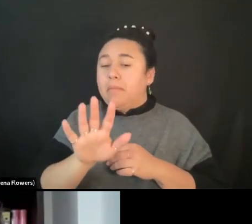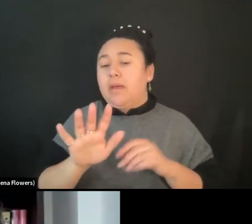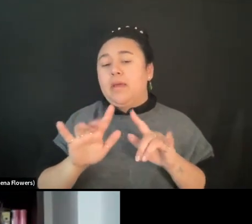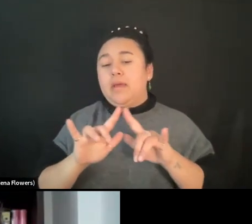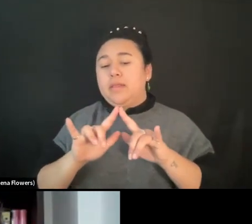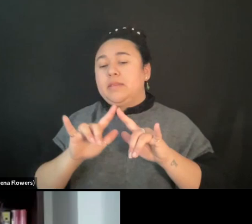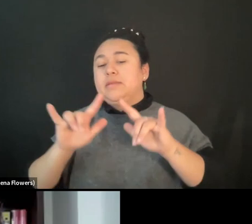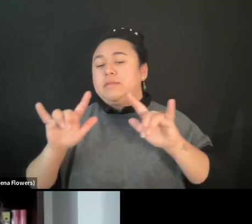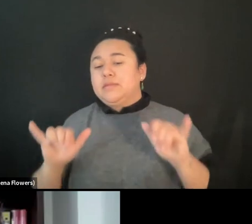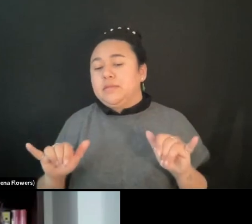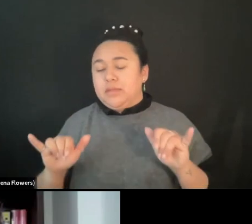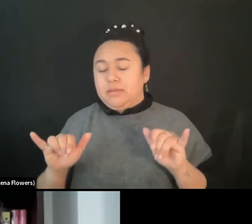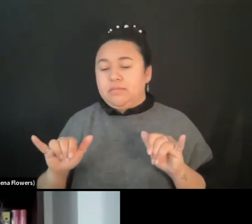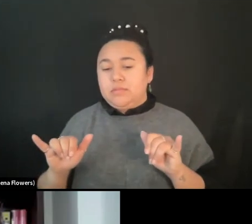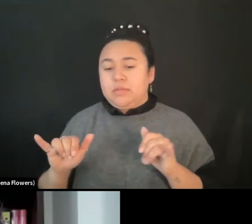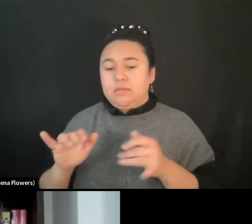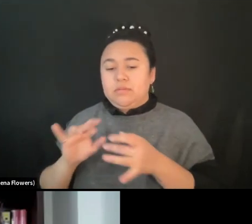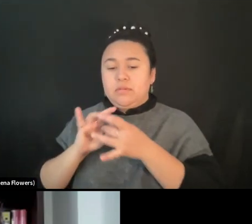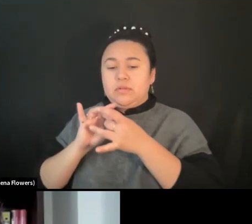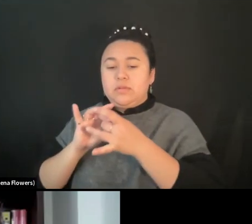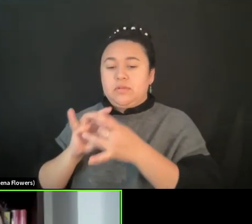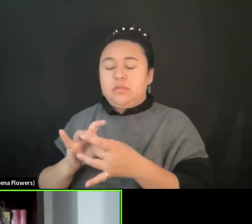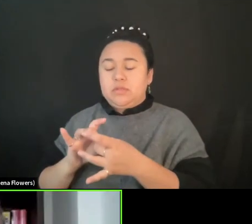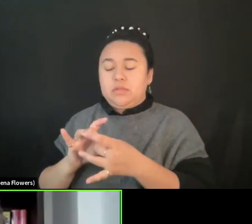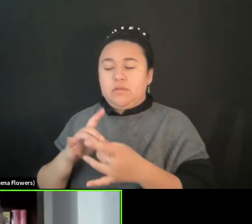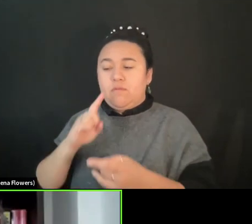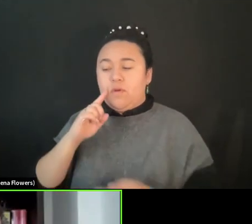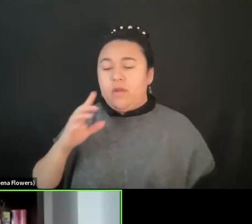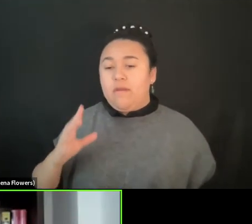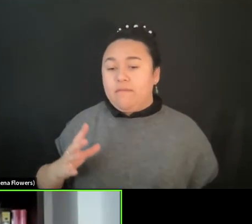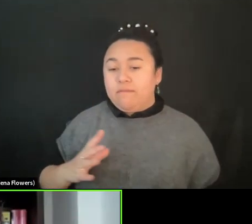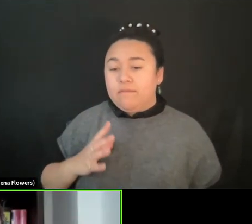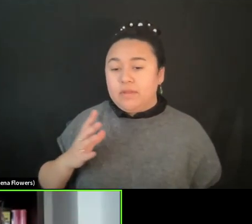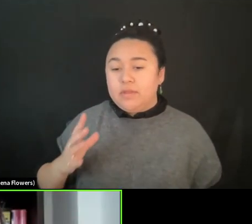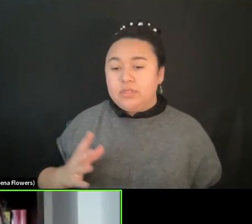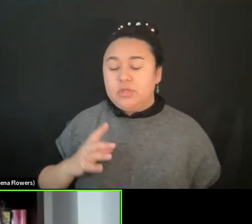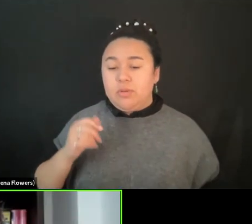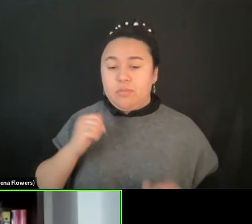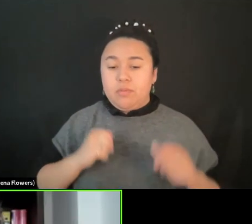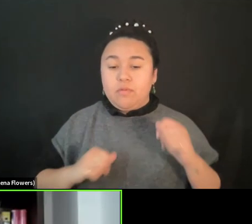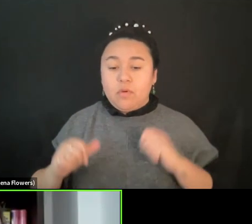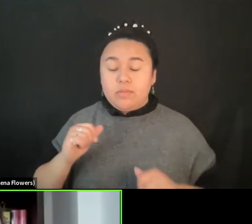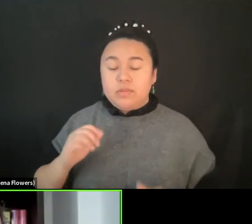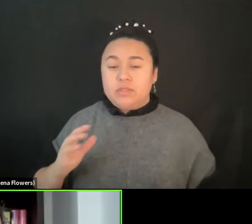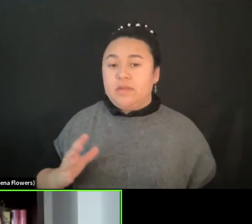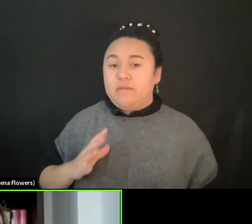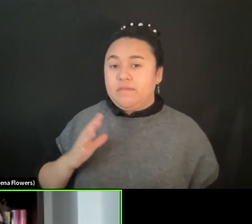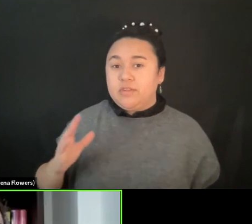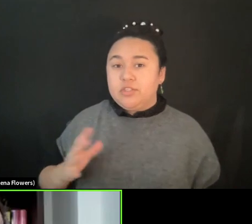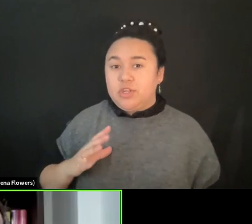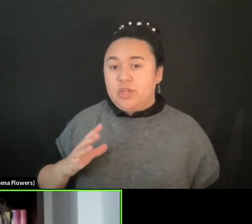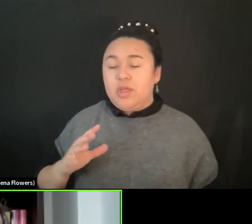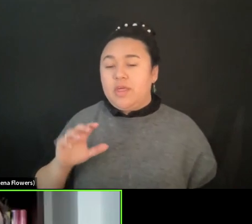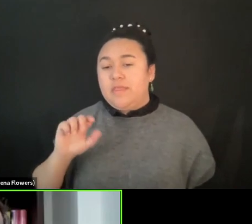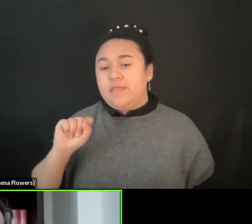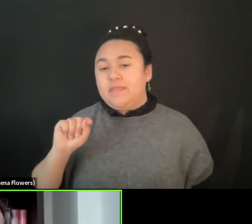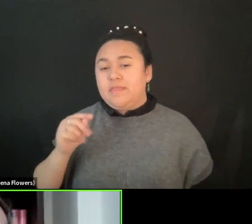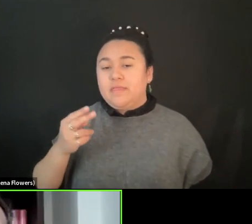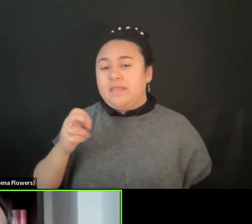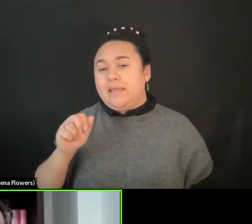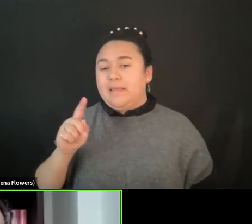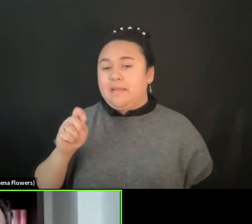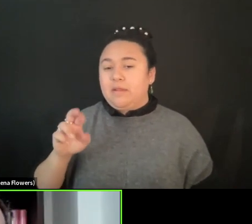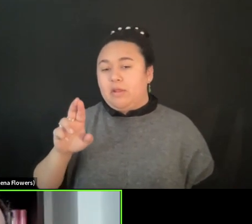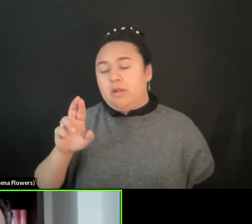official performances, official theater, things that we know or people